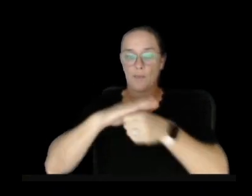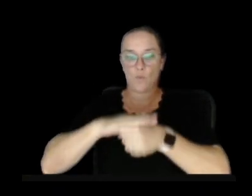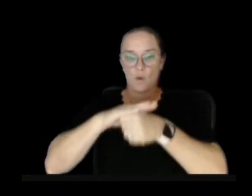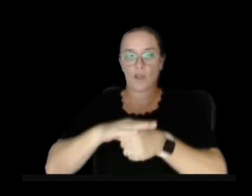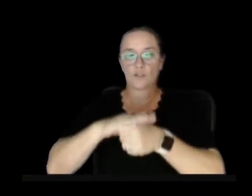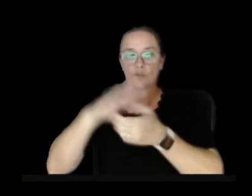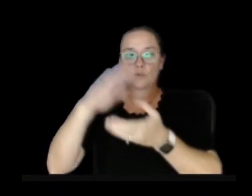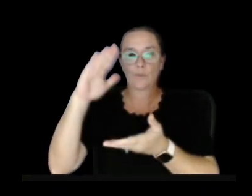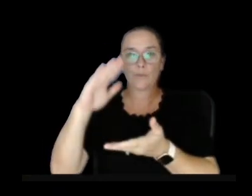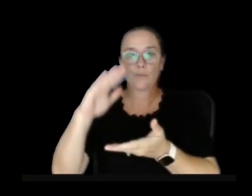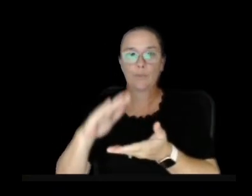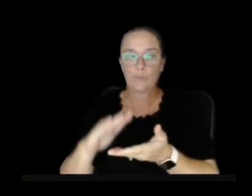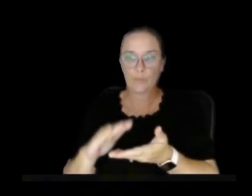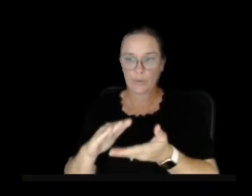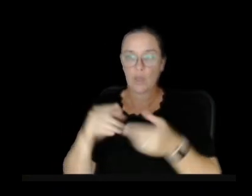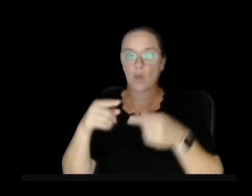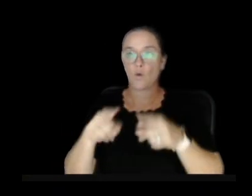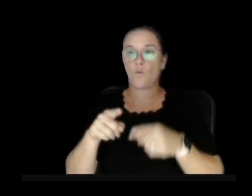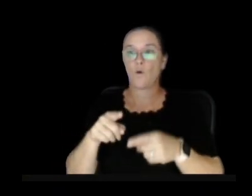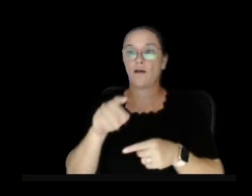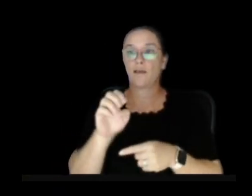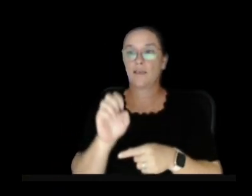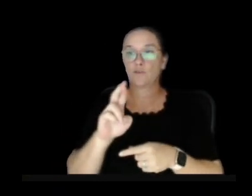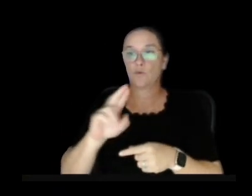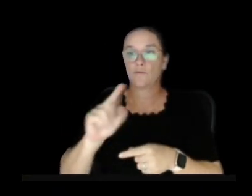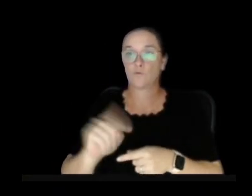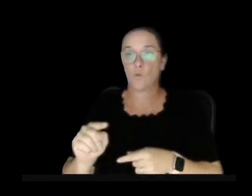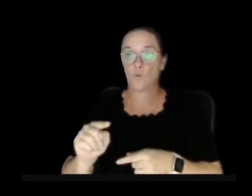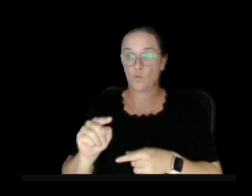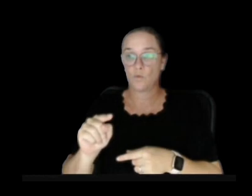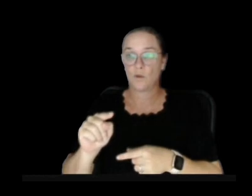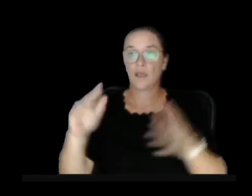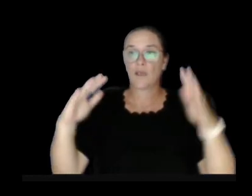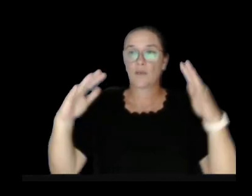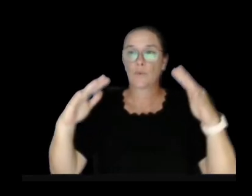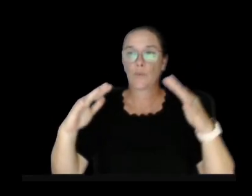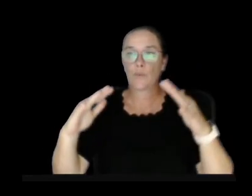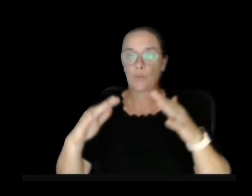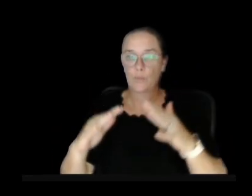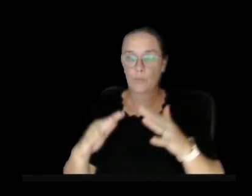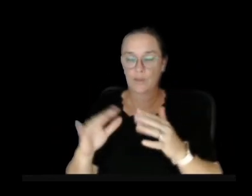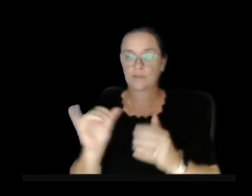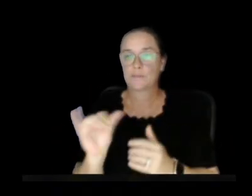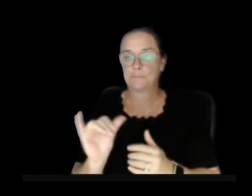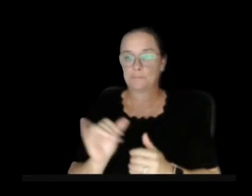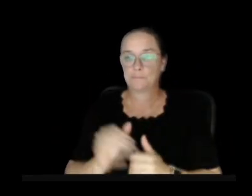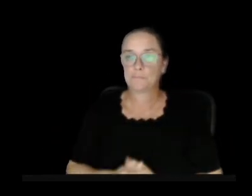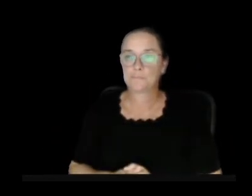continues to track while the east rift zone is also deflating in response as well.